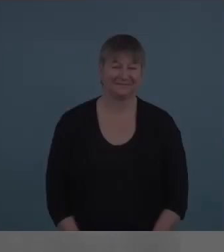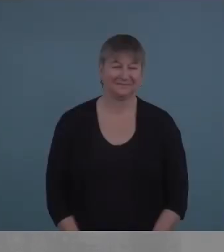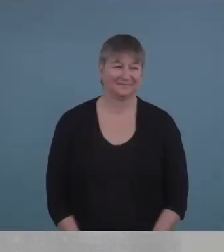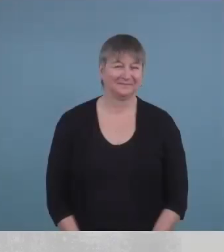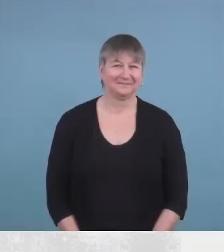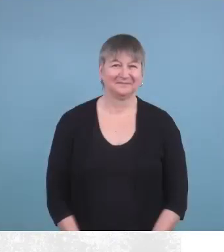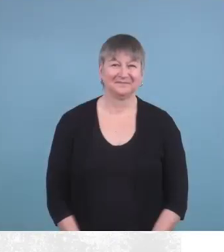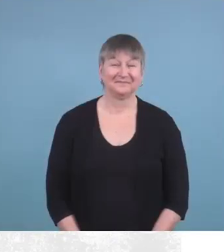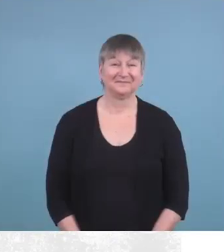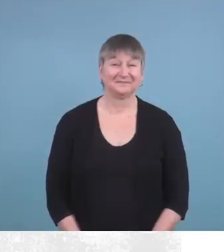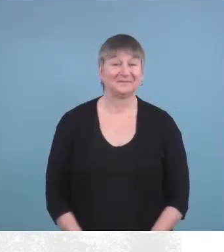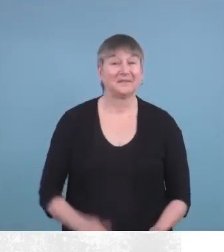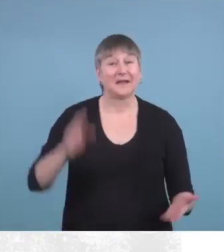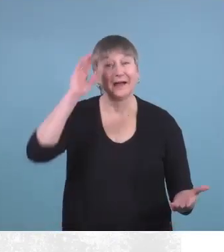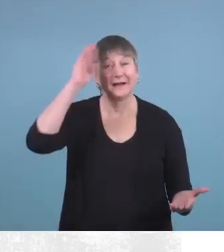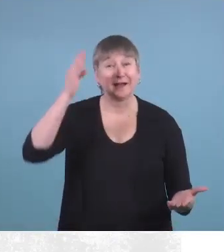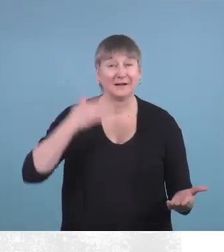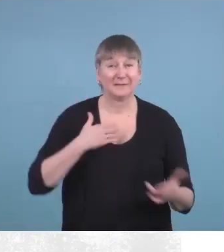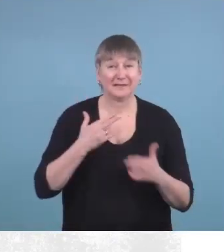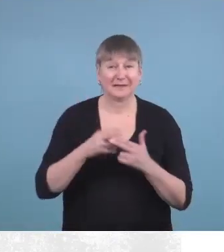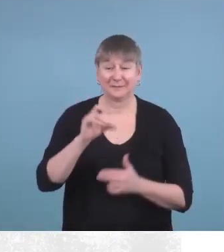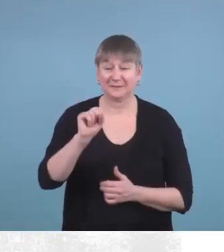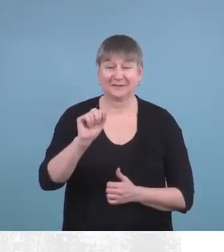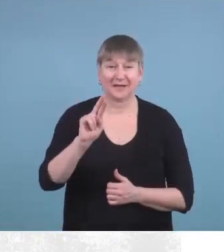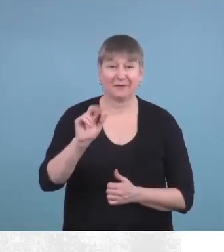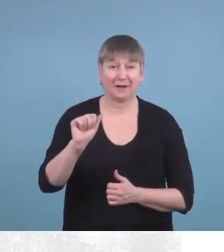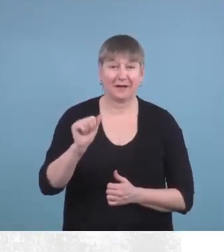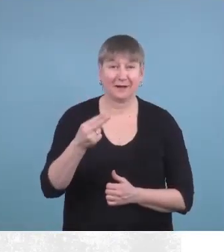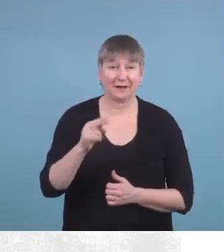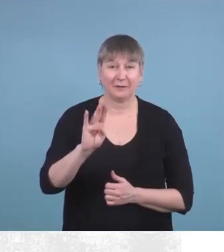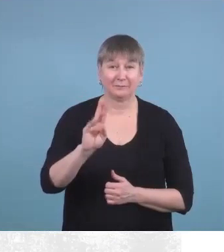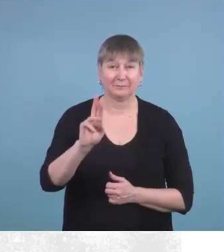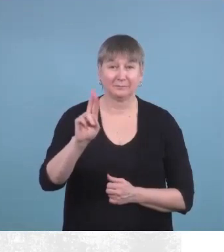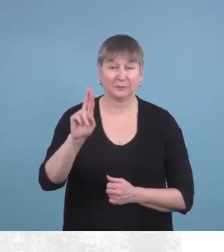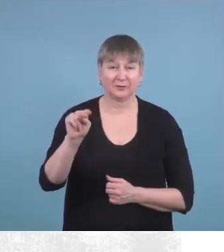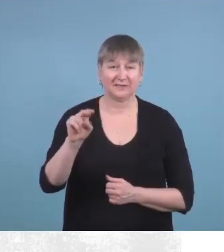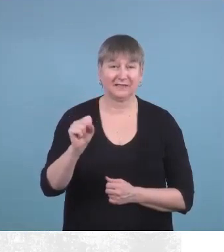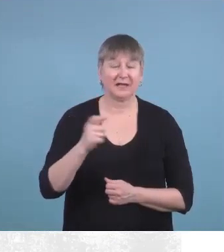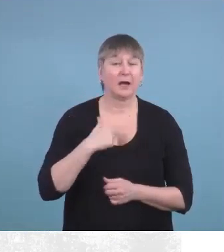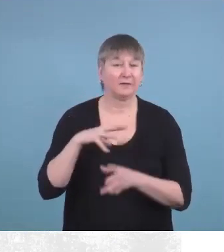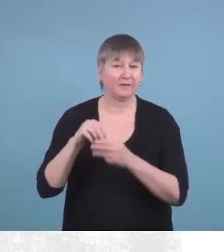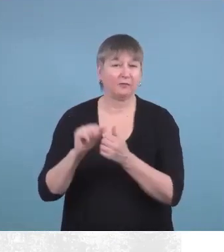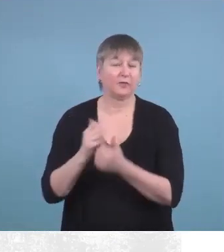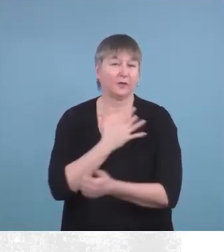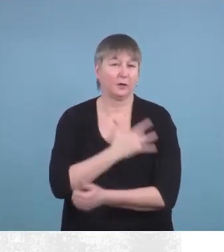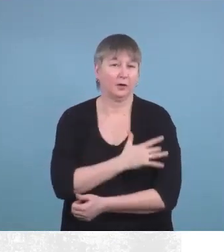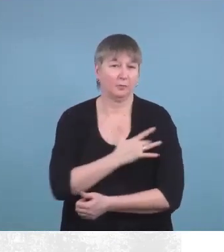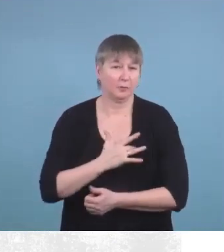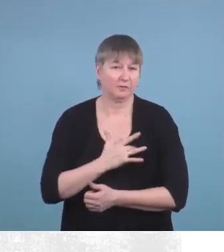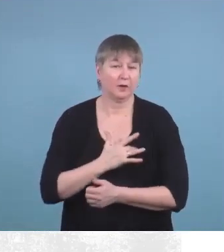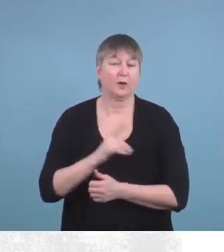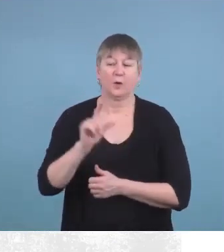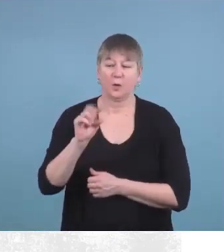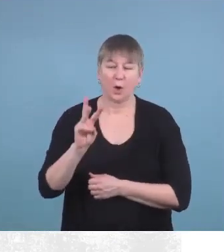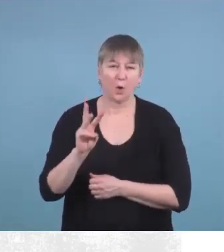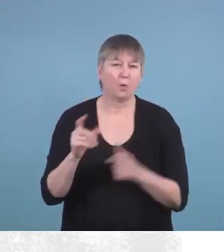Hi, it's Sarah Burns, and I'm with the Provincial Low Incidence Team with